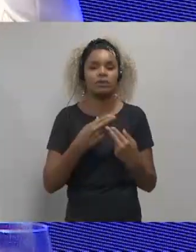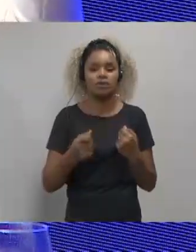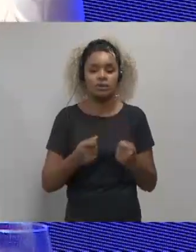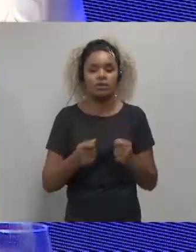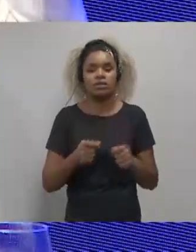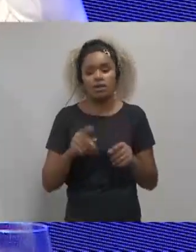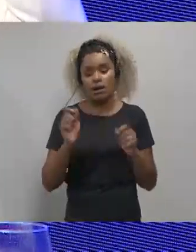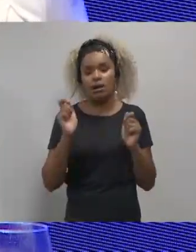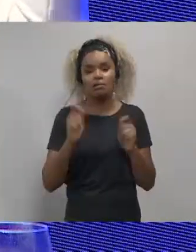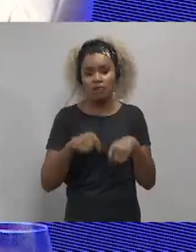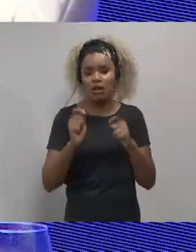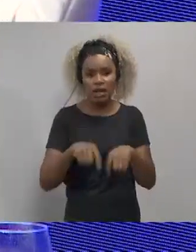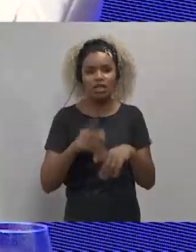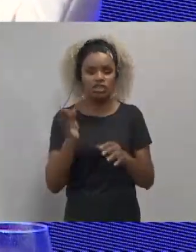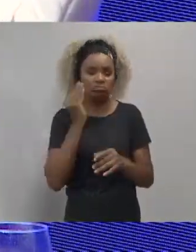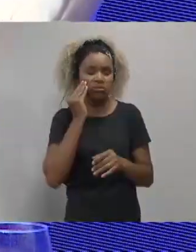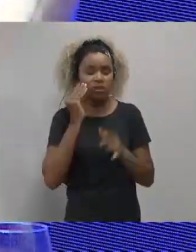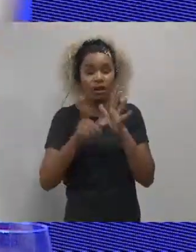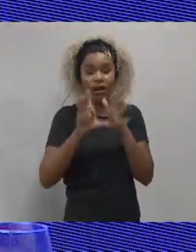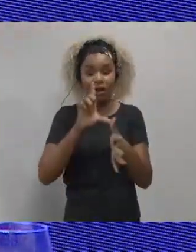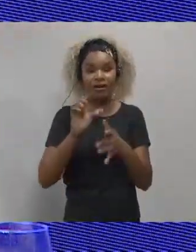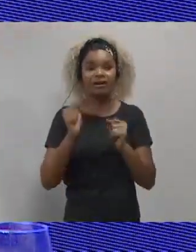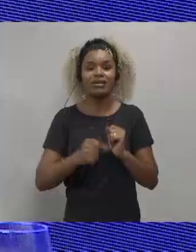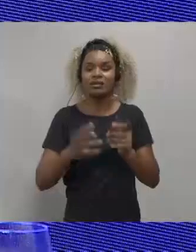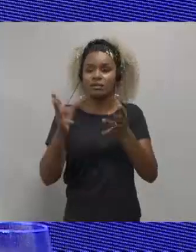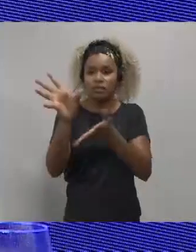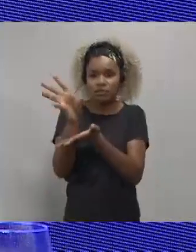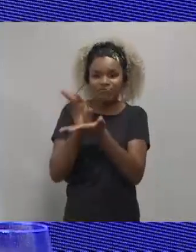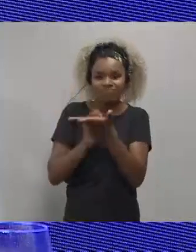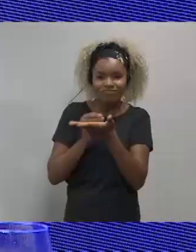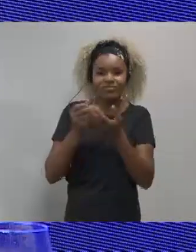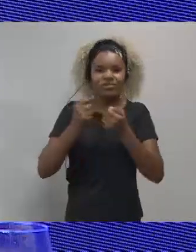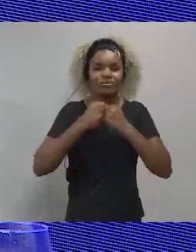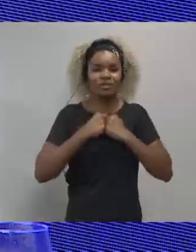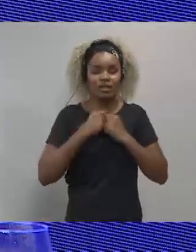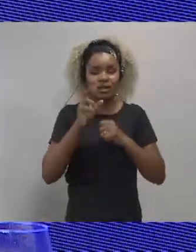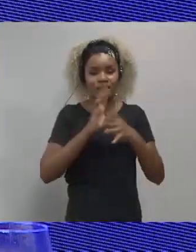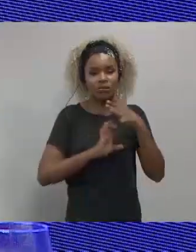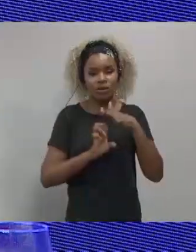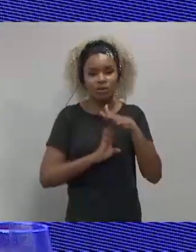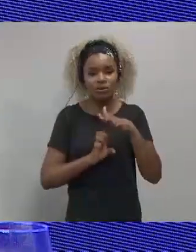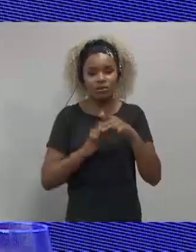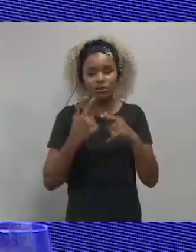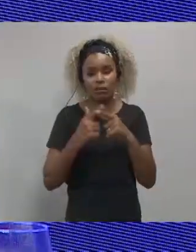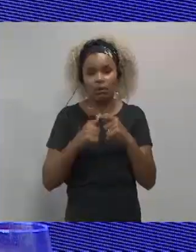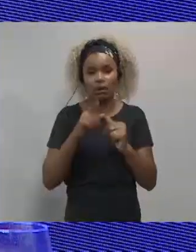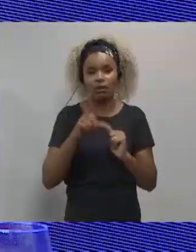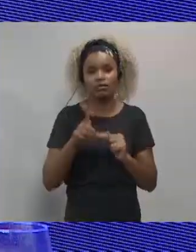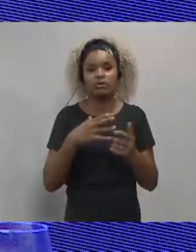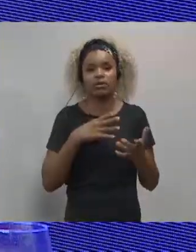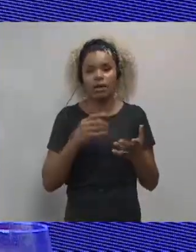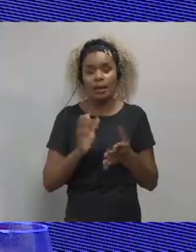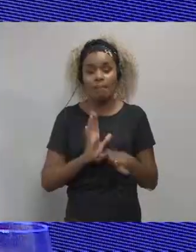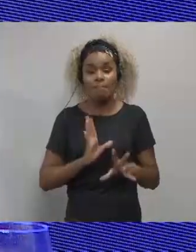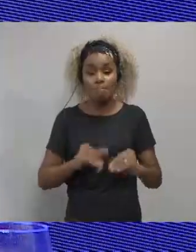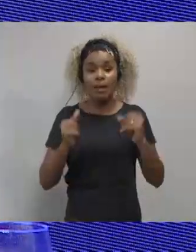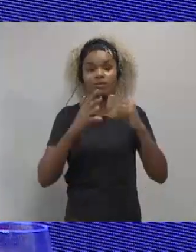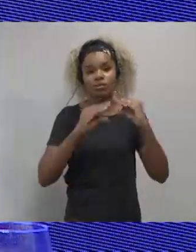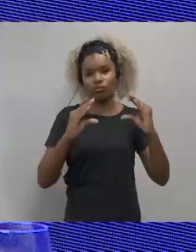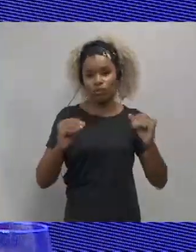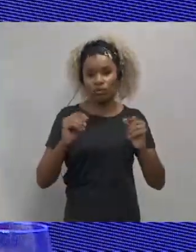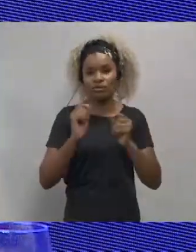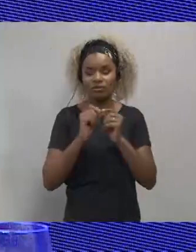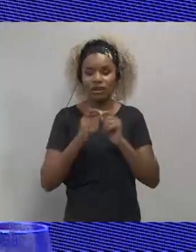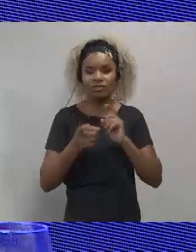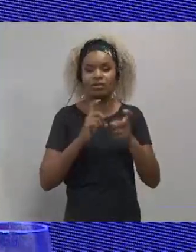verify measures already validated and tested in the market, and incorporate that to our organization because this would